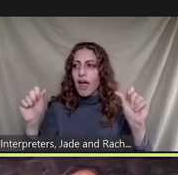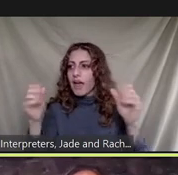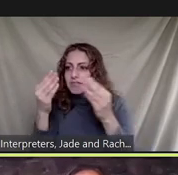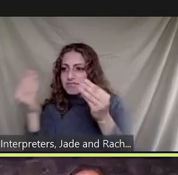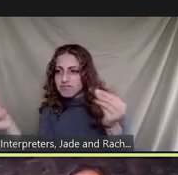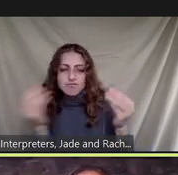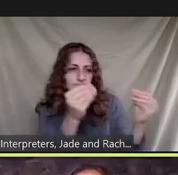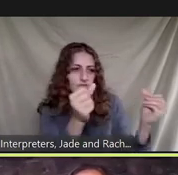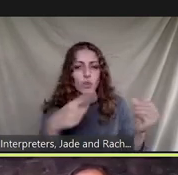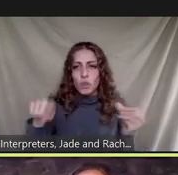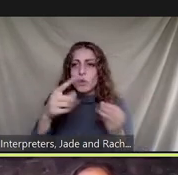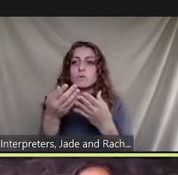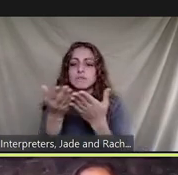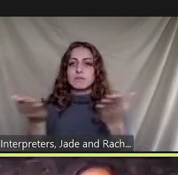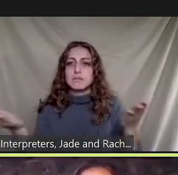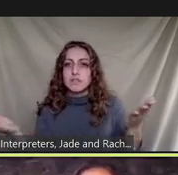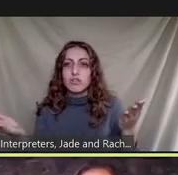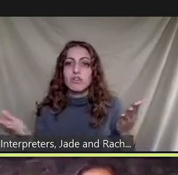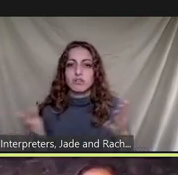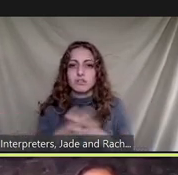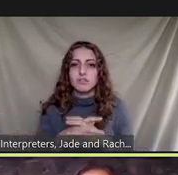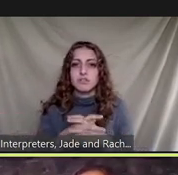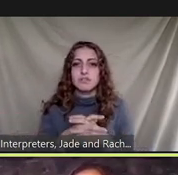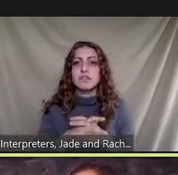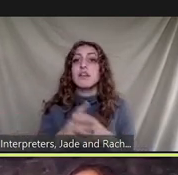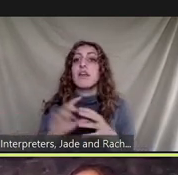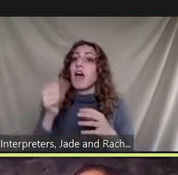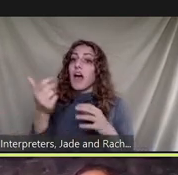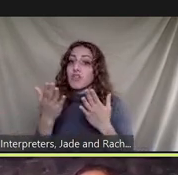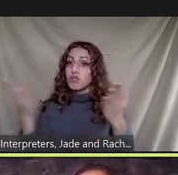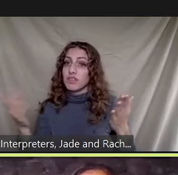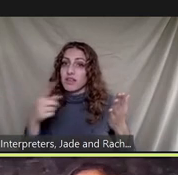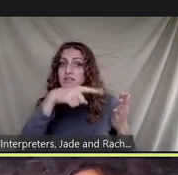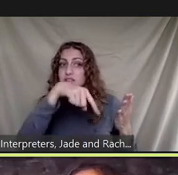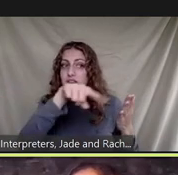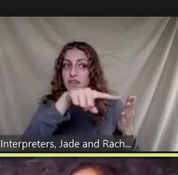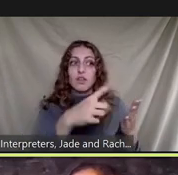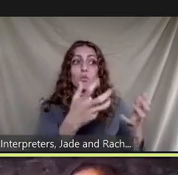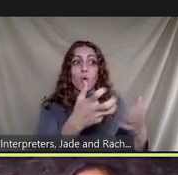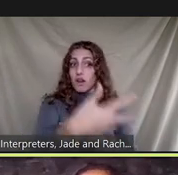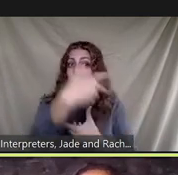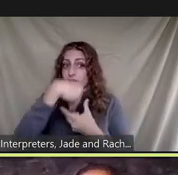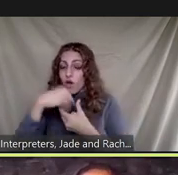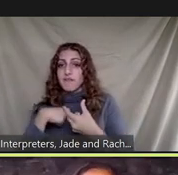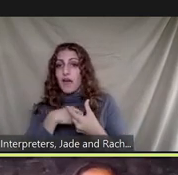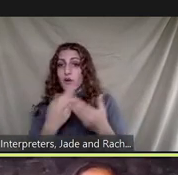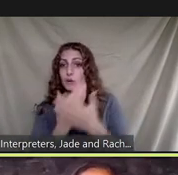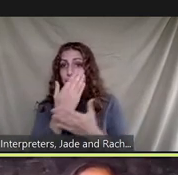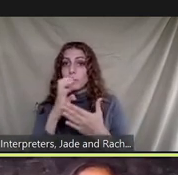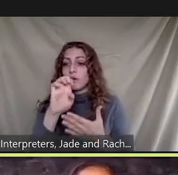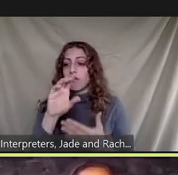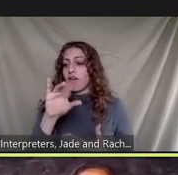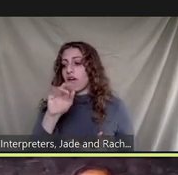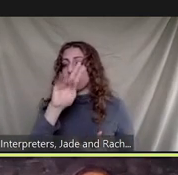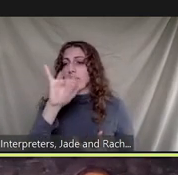things that we should not be chasing to bring into a circular economy so next slide and it's my last